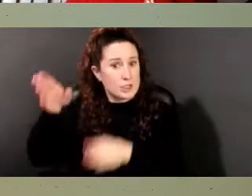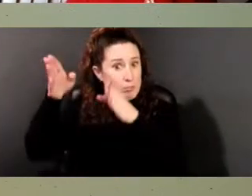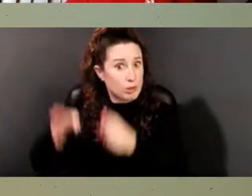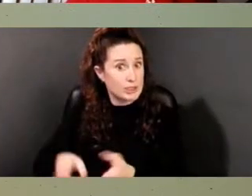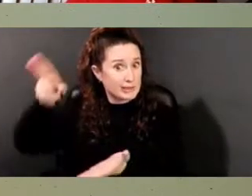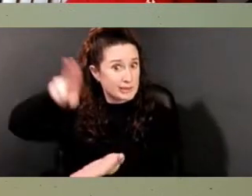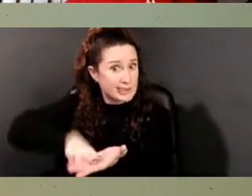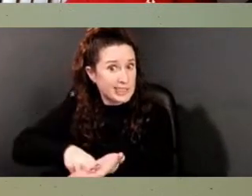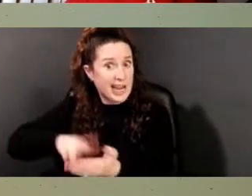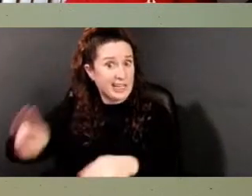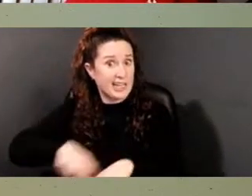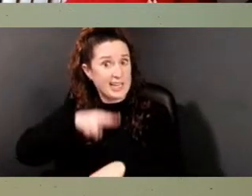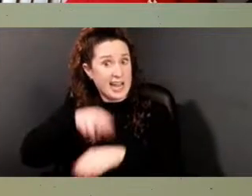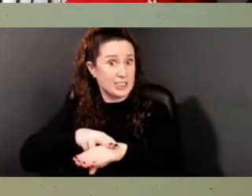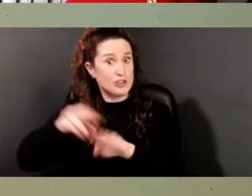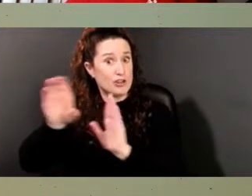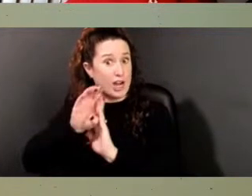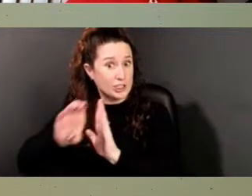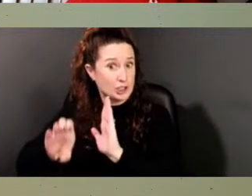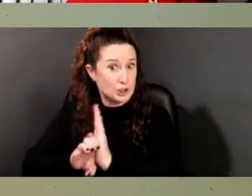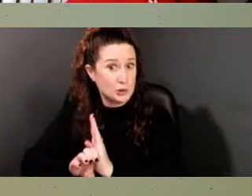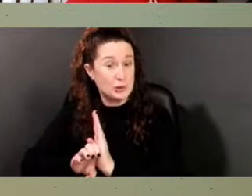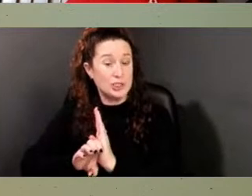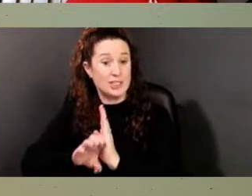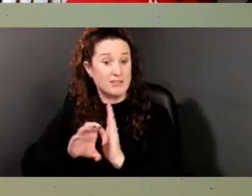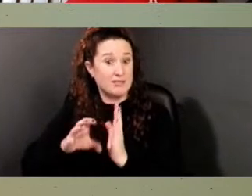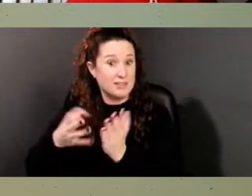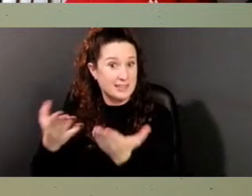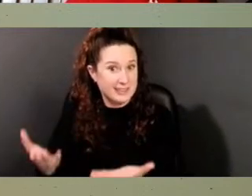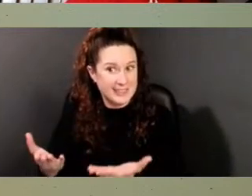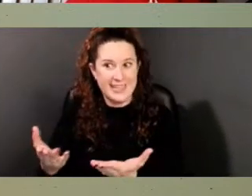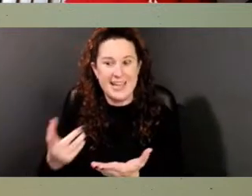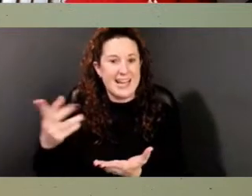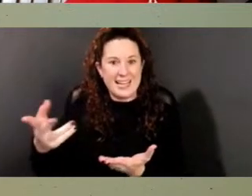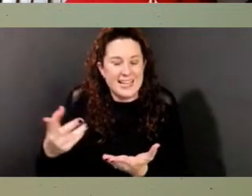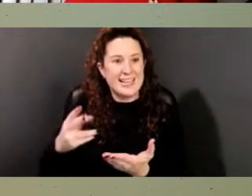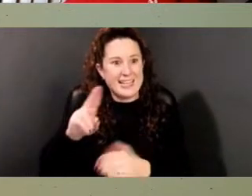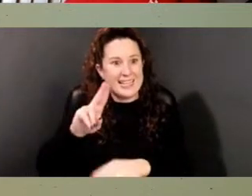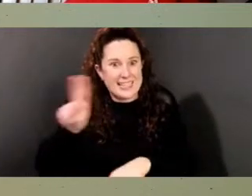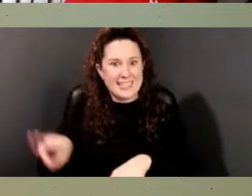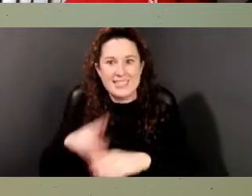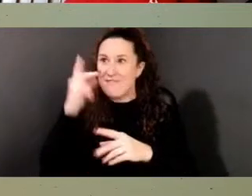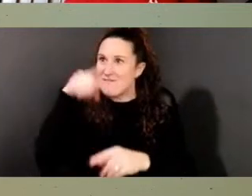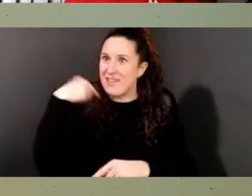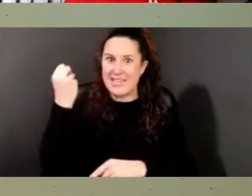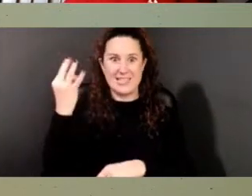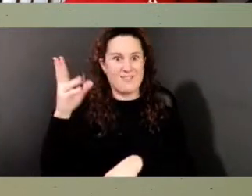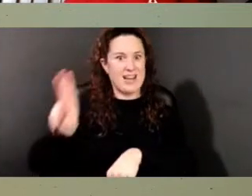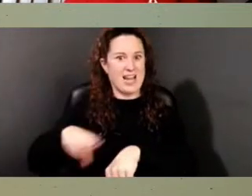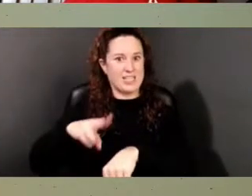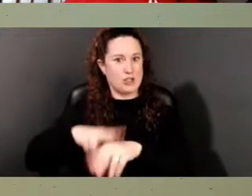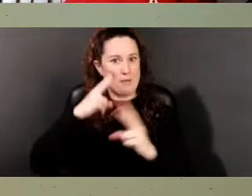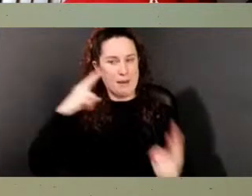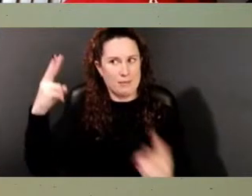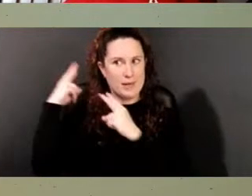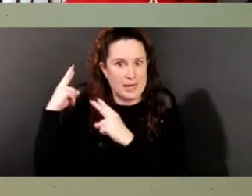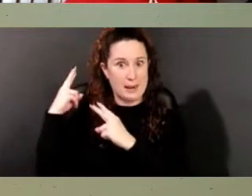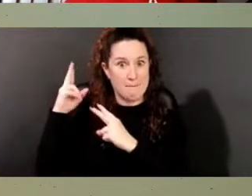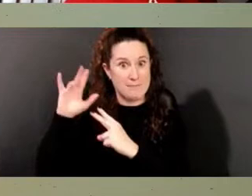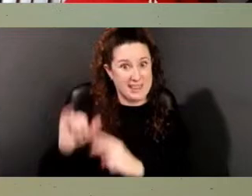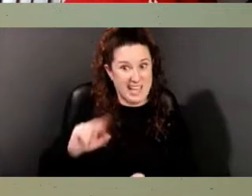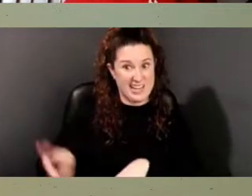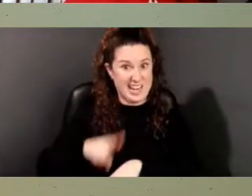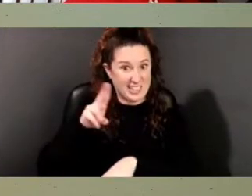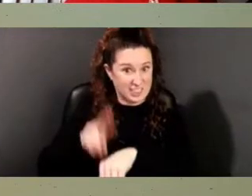The penment of the revolution. These are spaces of national memory, but that memory has been jaded. It's been one-sided,